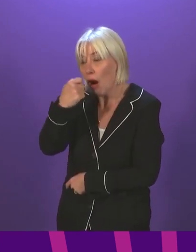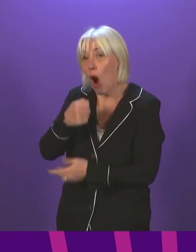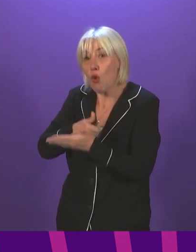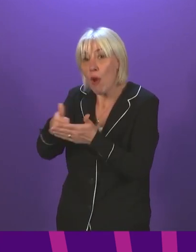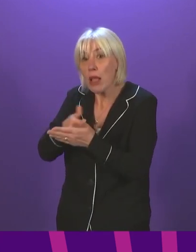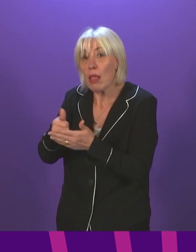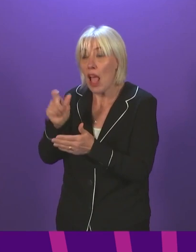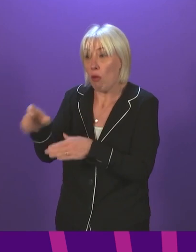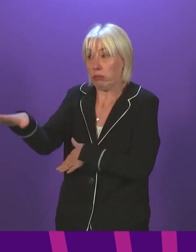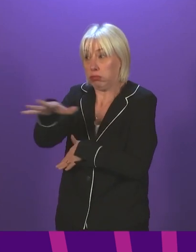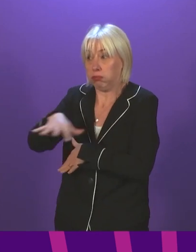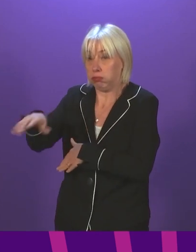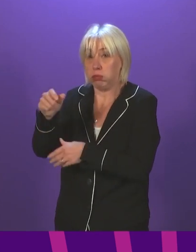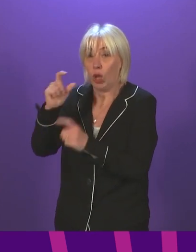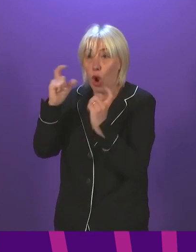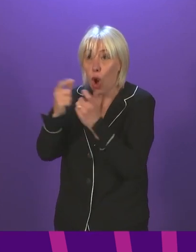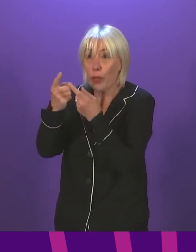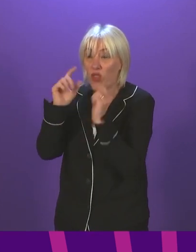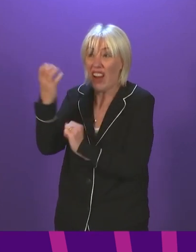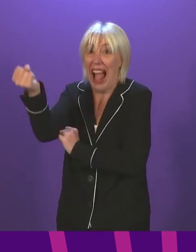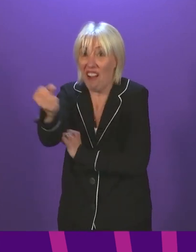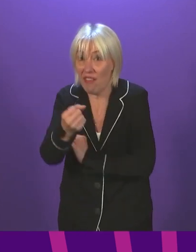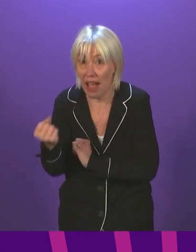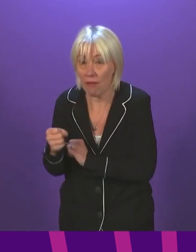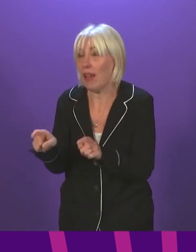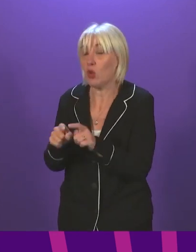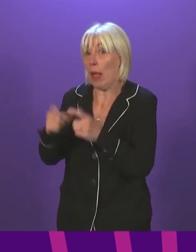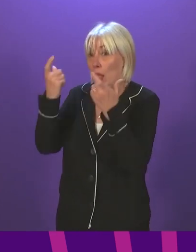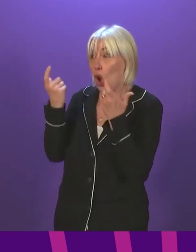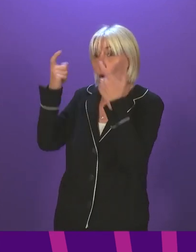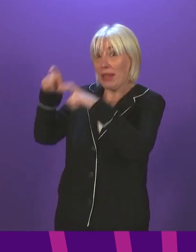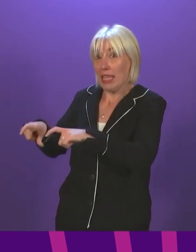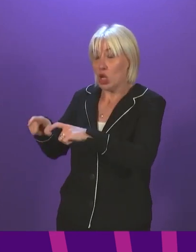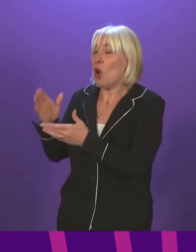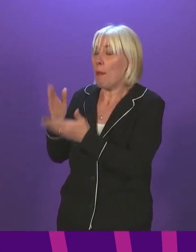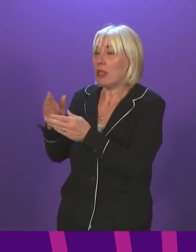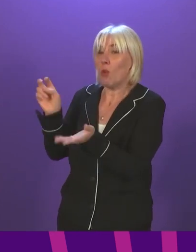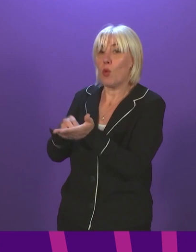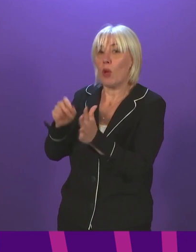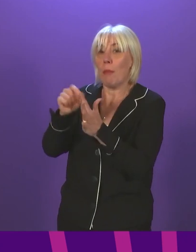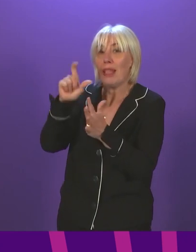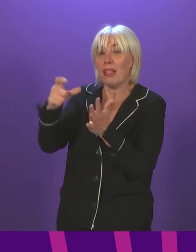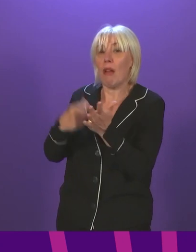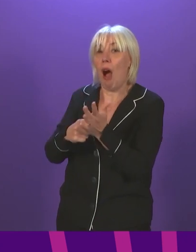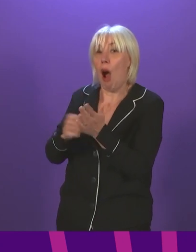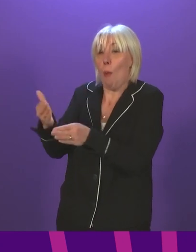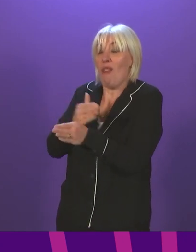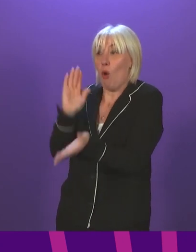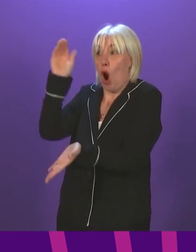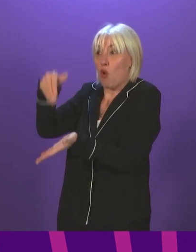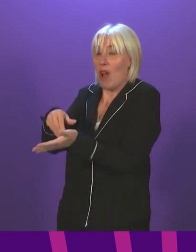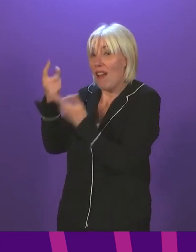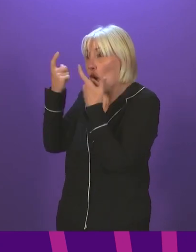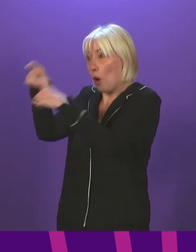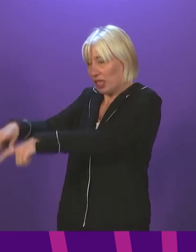and students who are moving to term-time accommodation should book a PCR test before making that move. Above all,